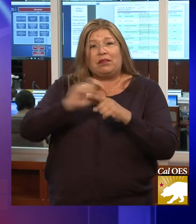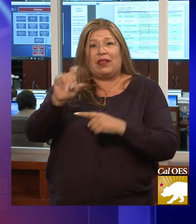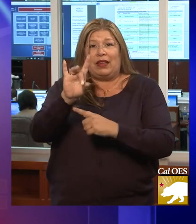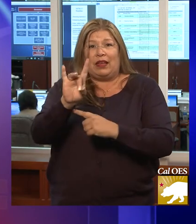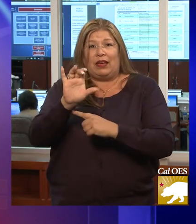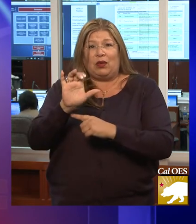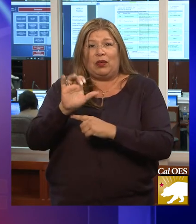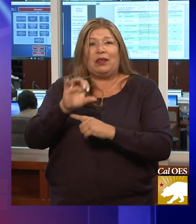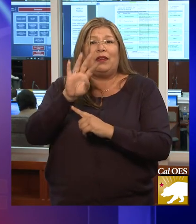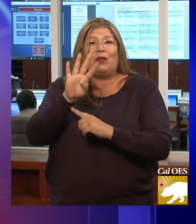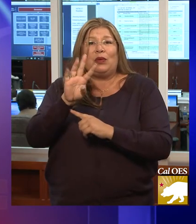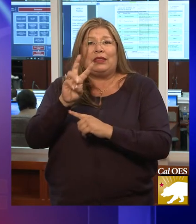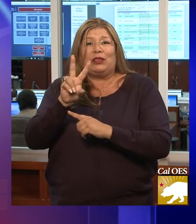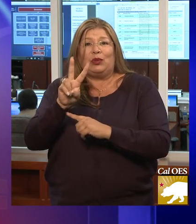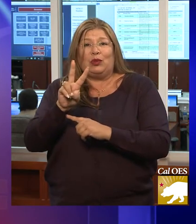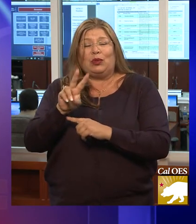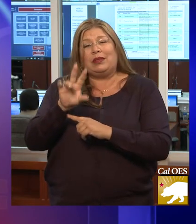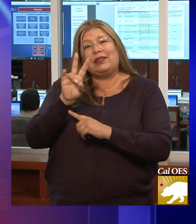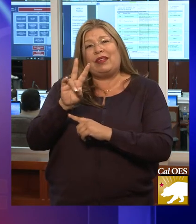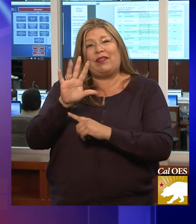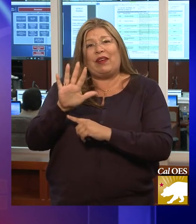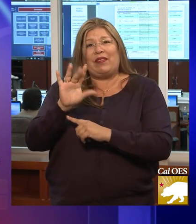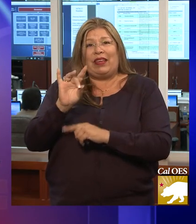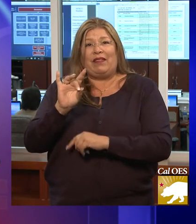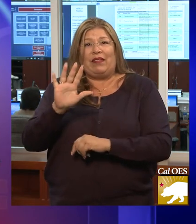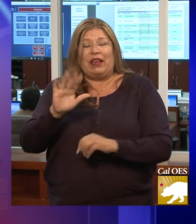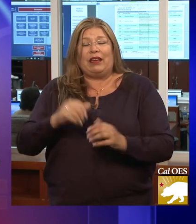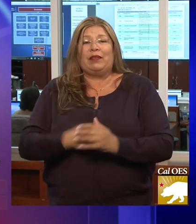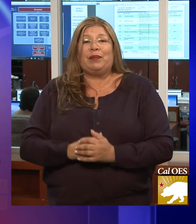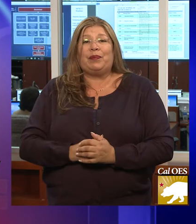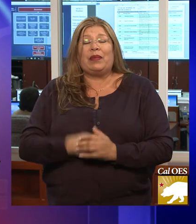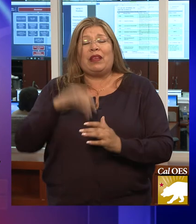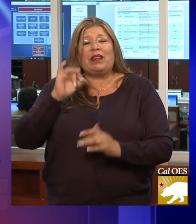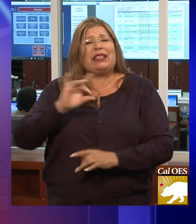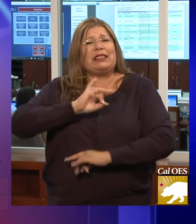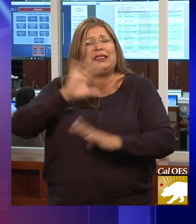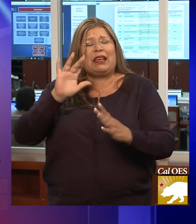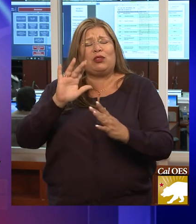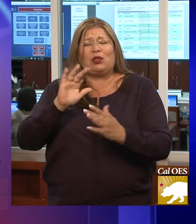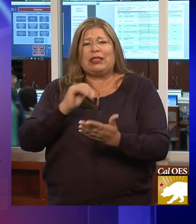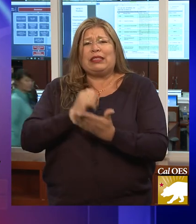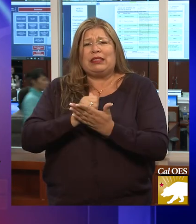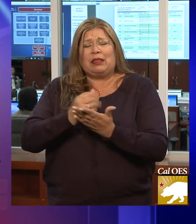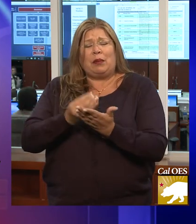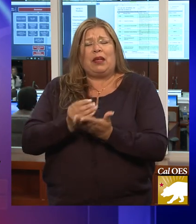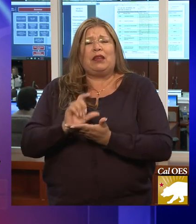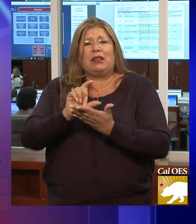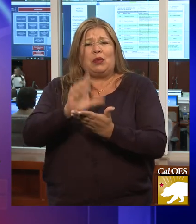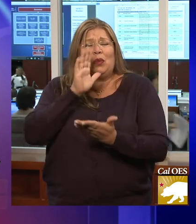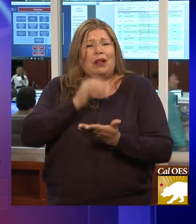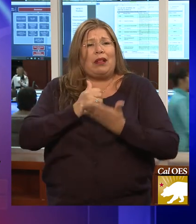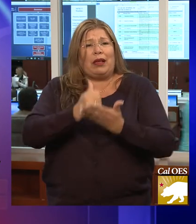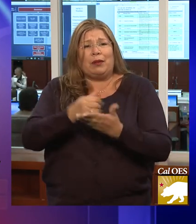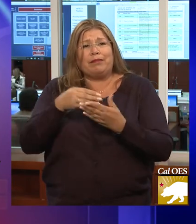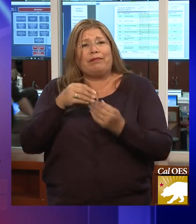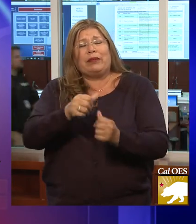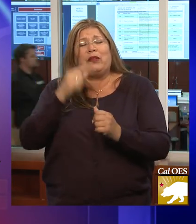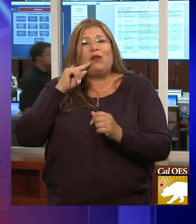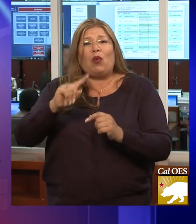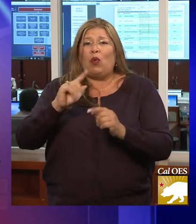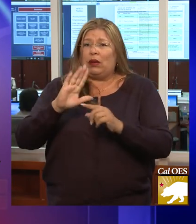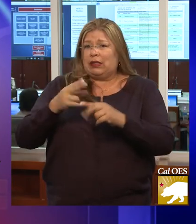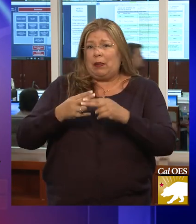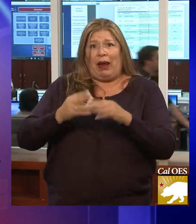-462-7585. Disaster assistance will help with temporary housing needs,